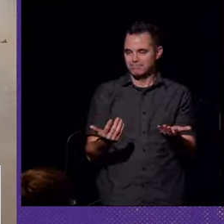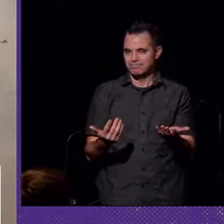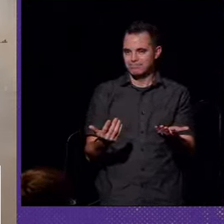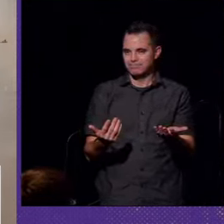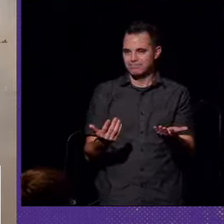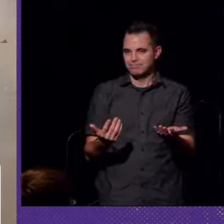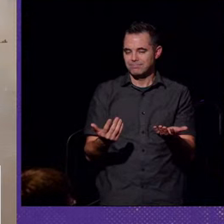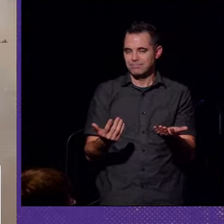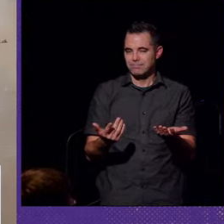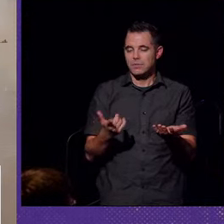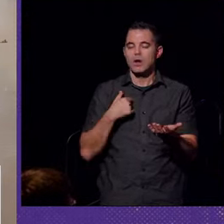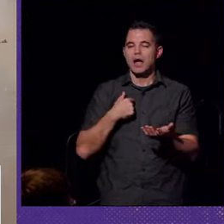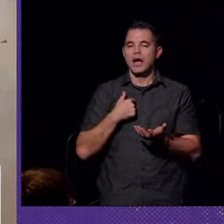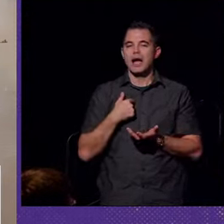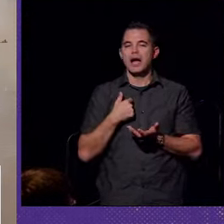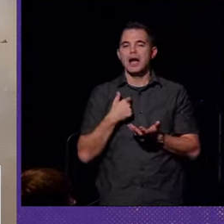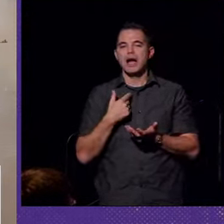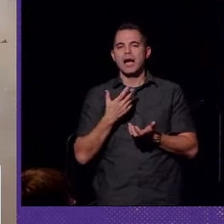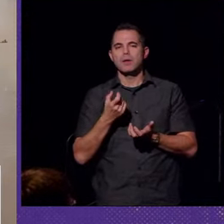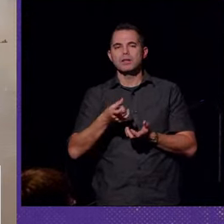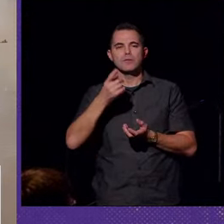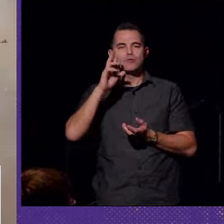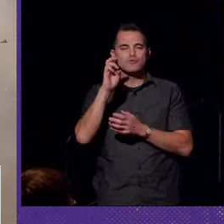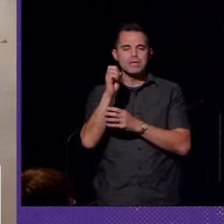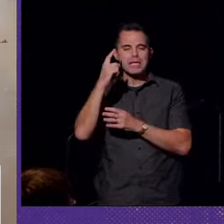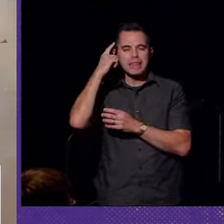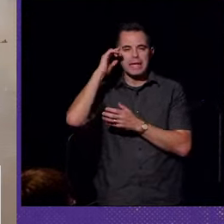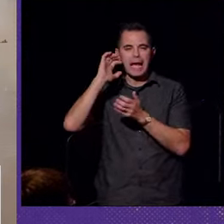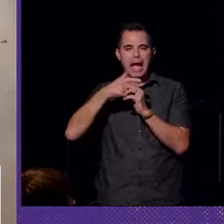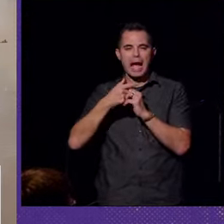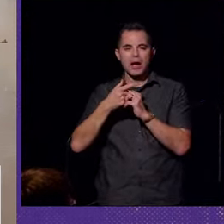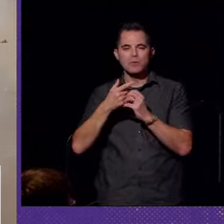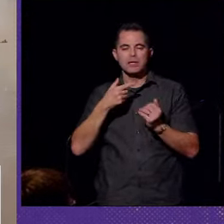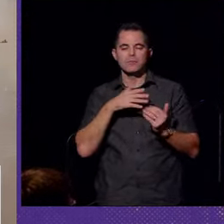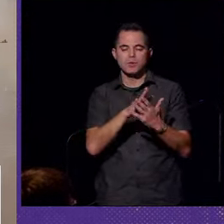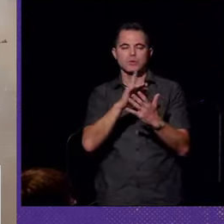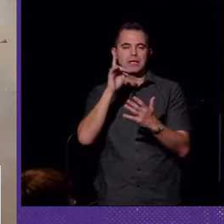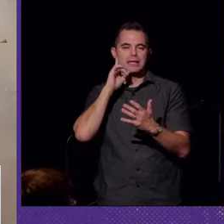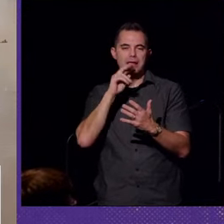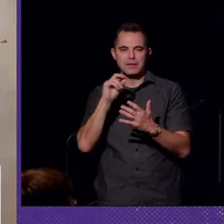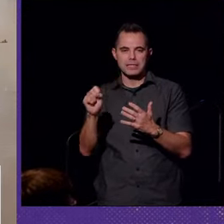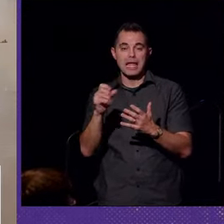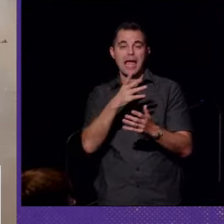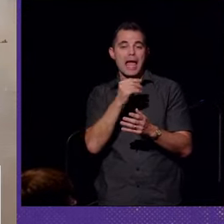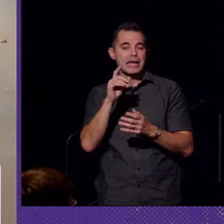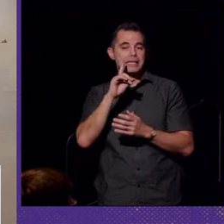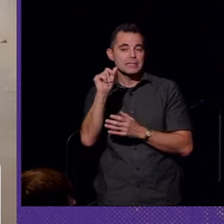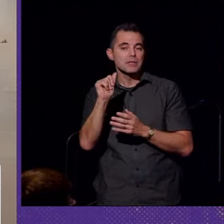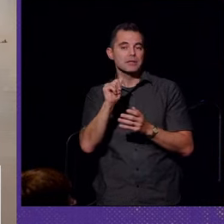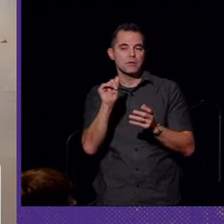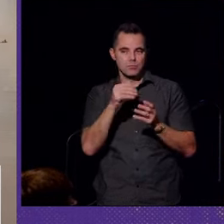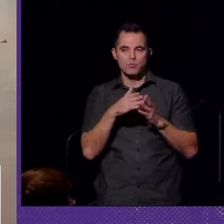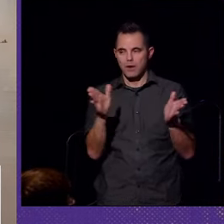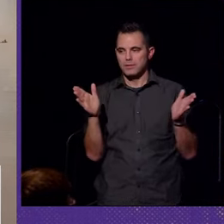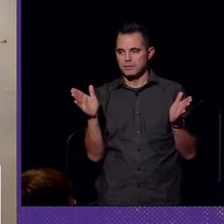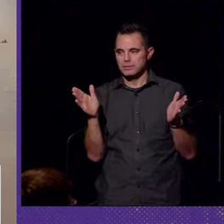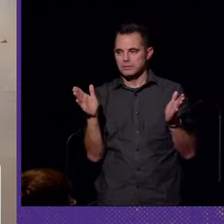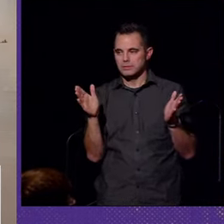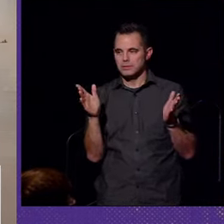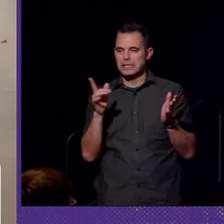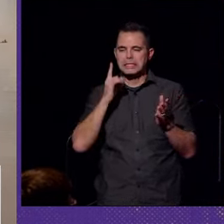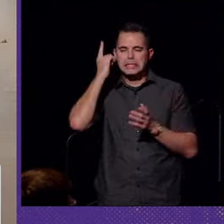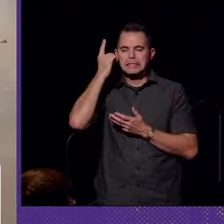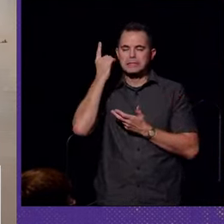So I wanted to rethink how we approach deafness and disability more broadly to